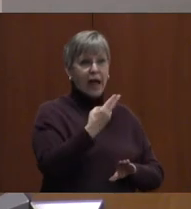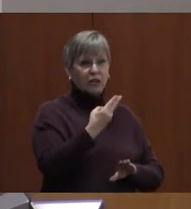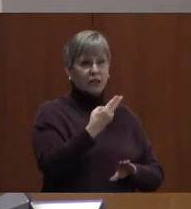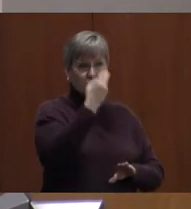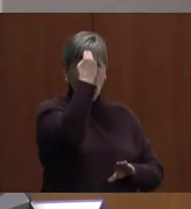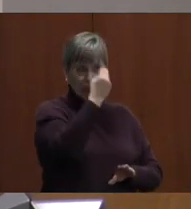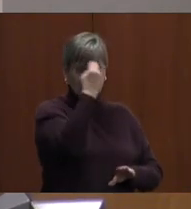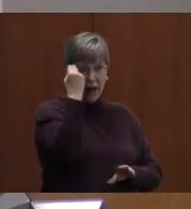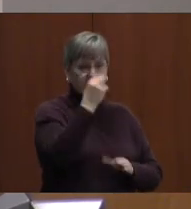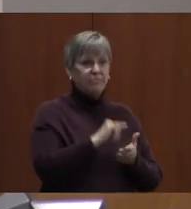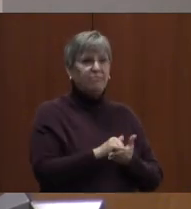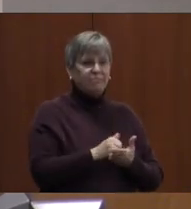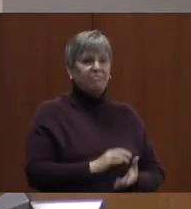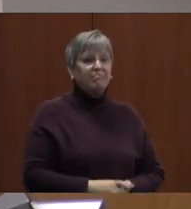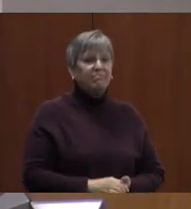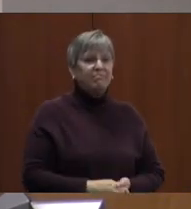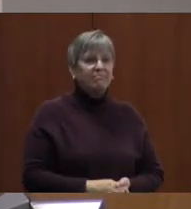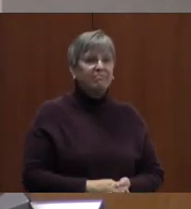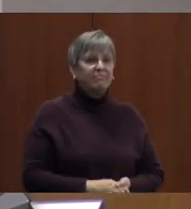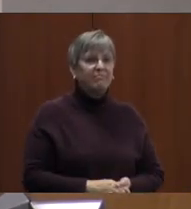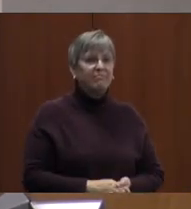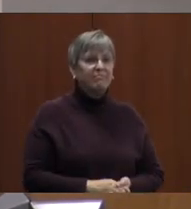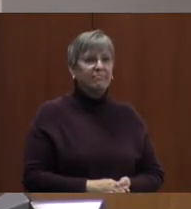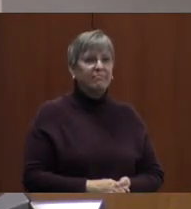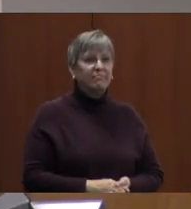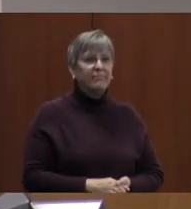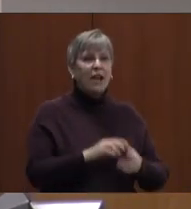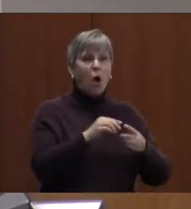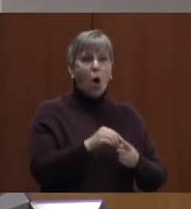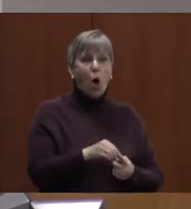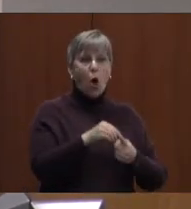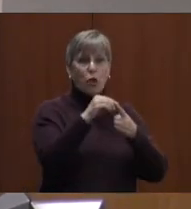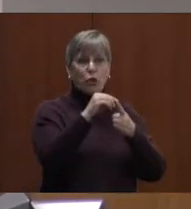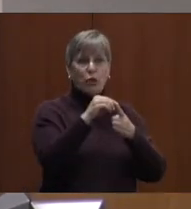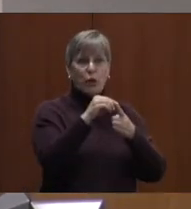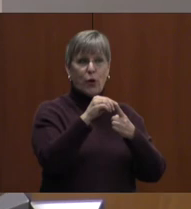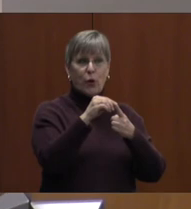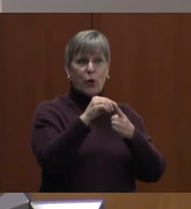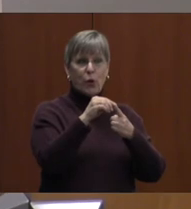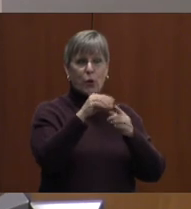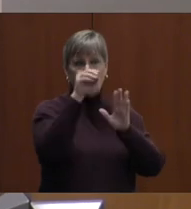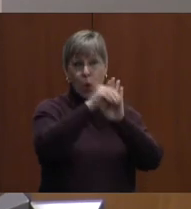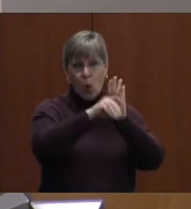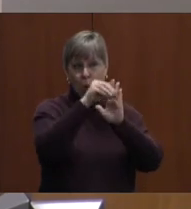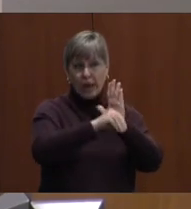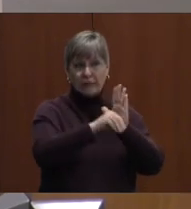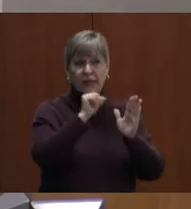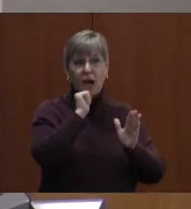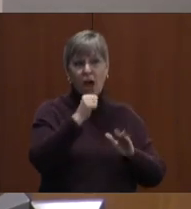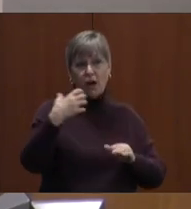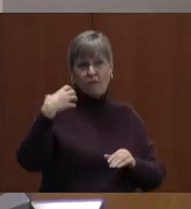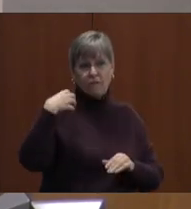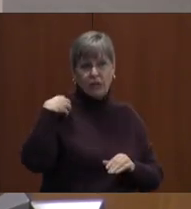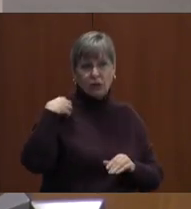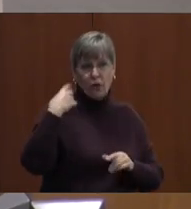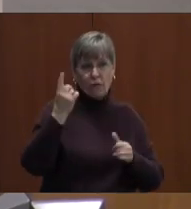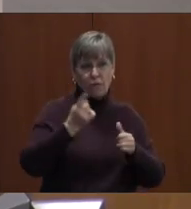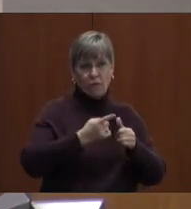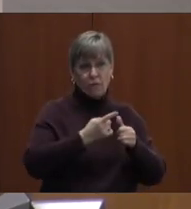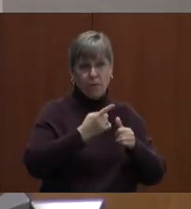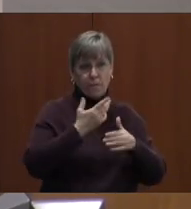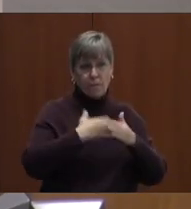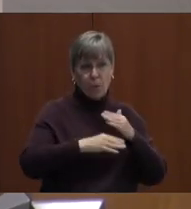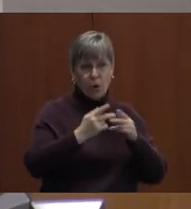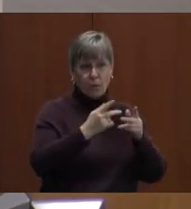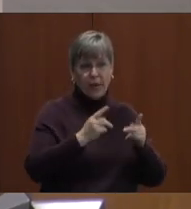ushered in Lent. And although New Orleans is the unofficial first place